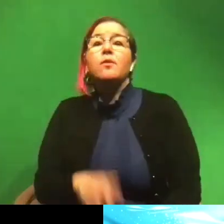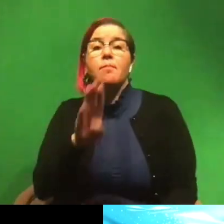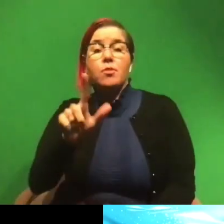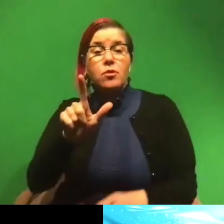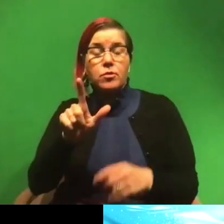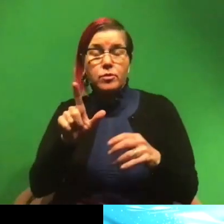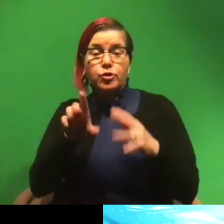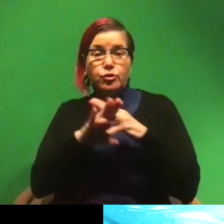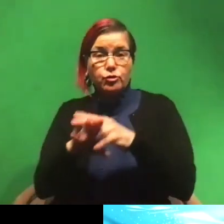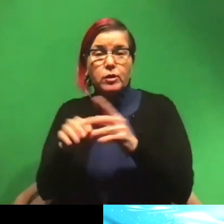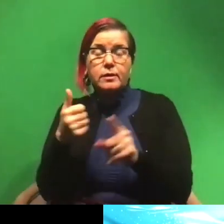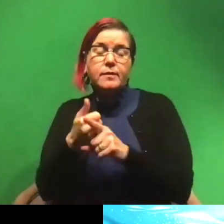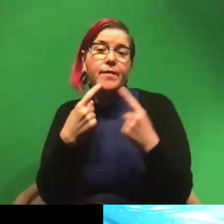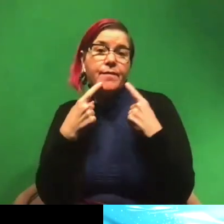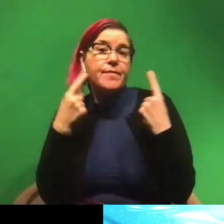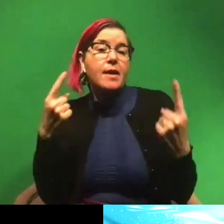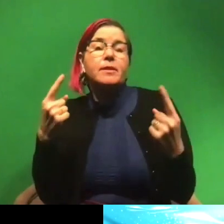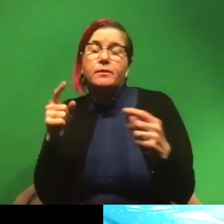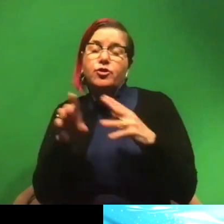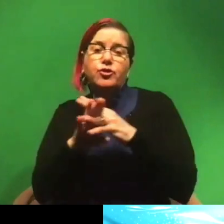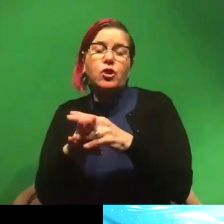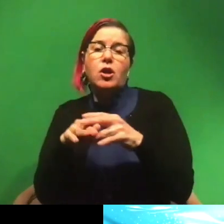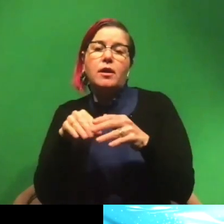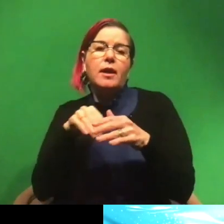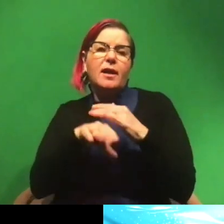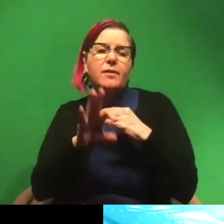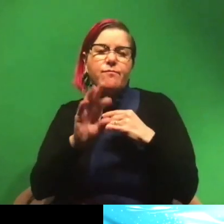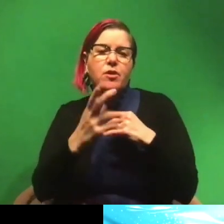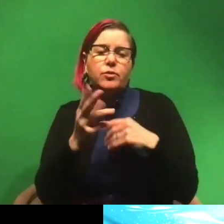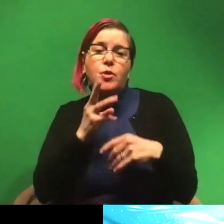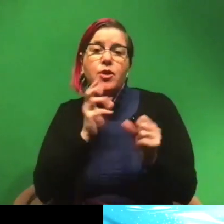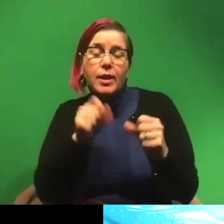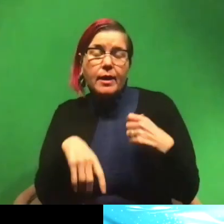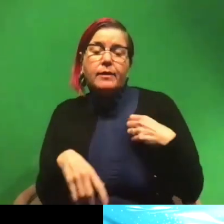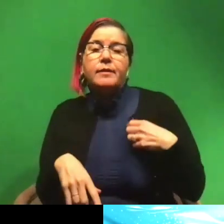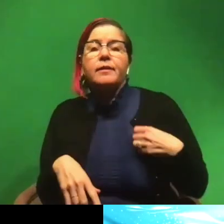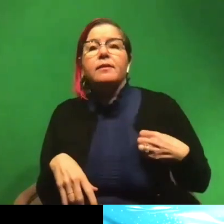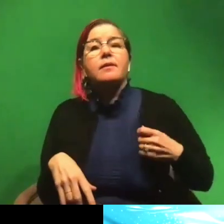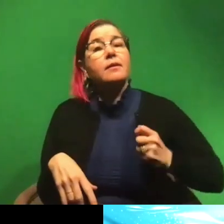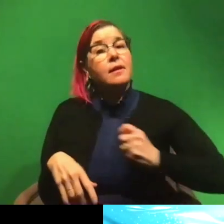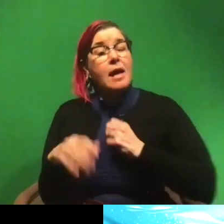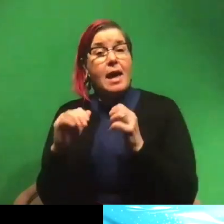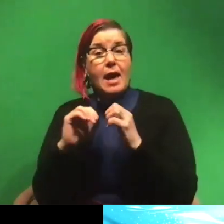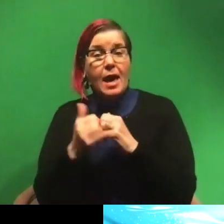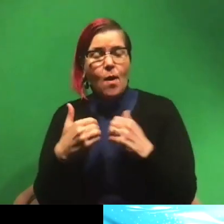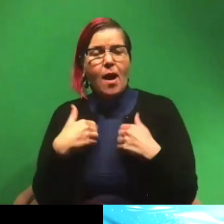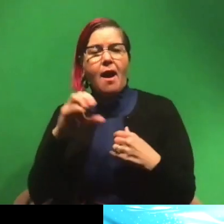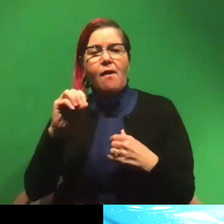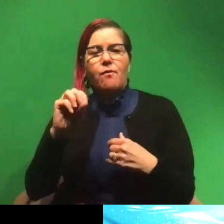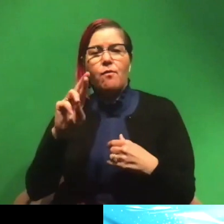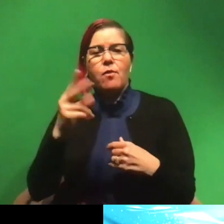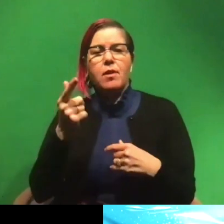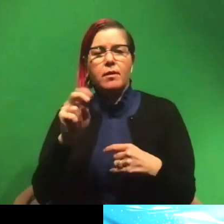is the famous, uh, shark that goes into fresh water. And the way that they do this is they have an organ, uh,